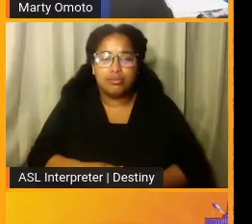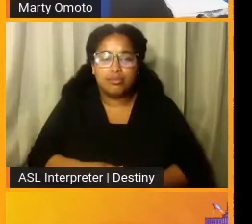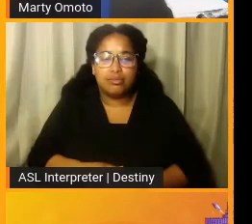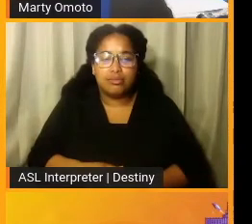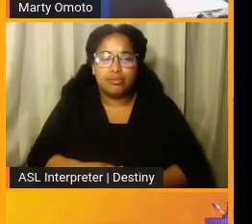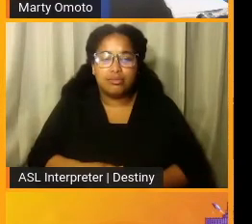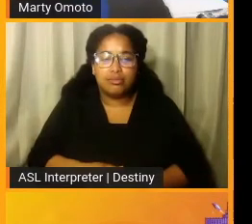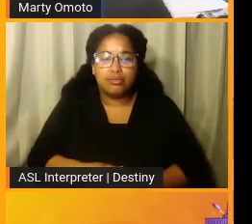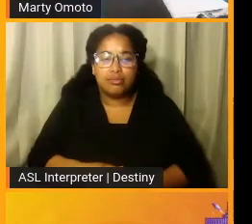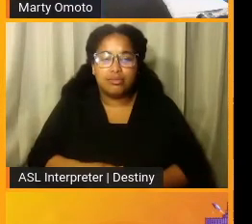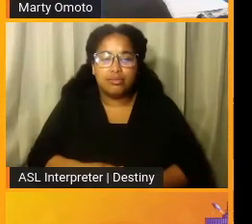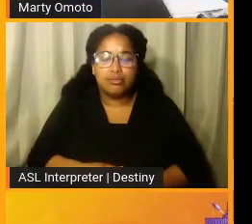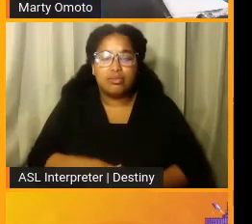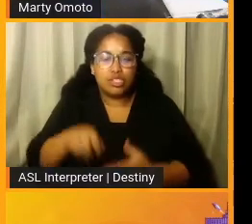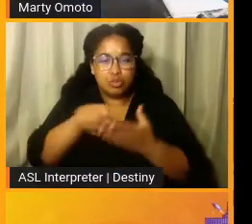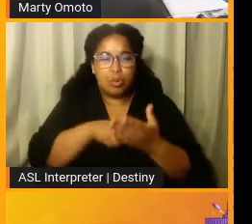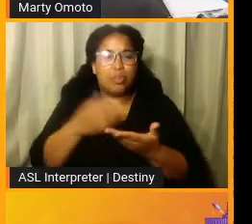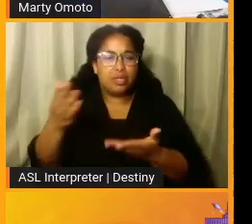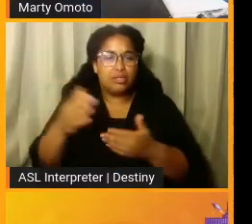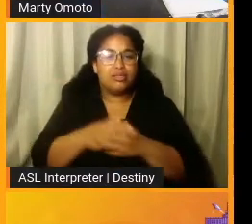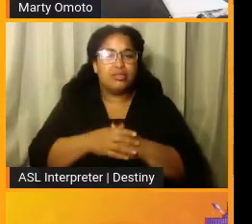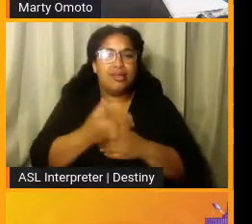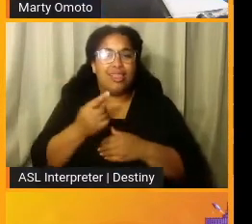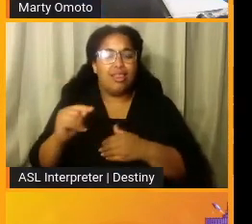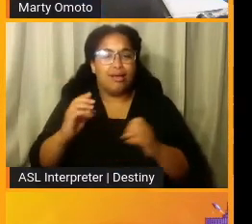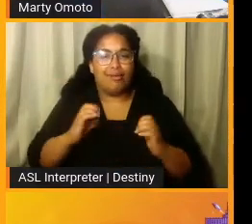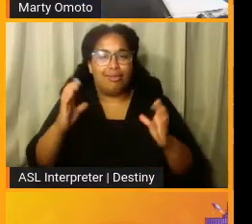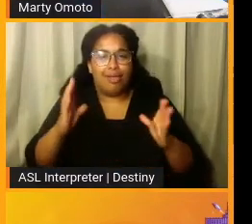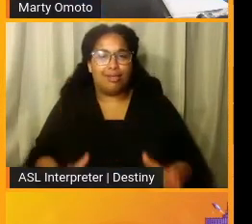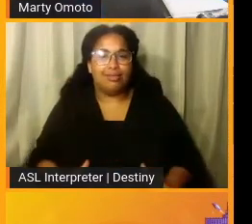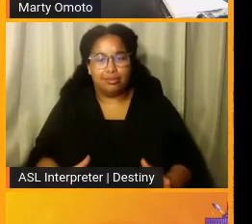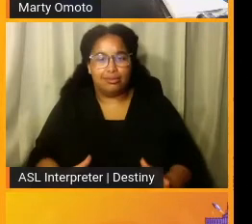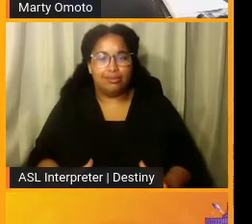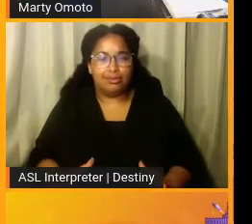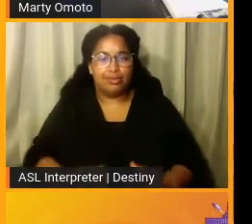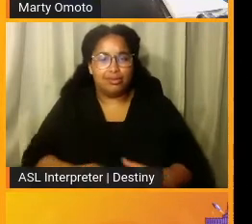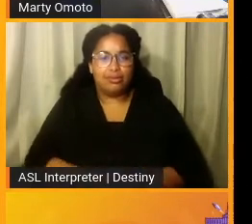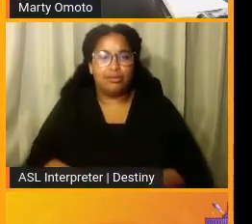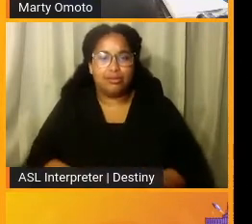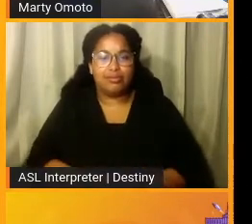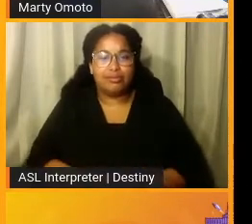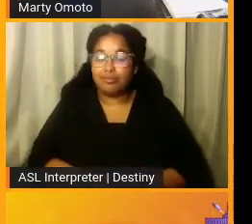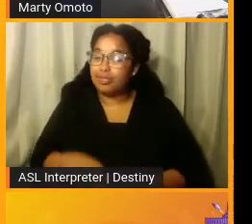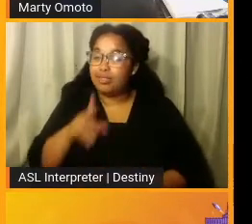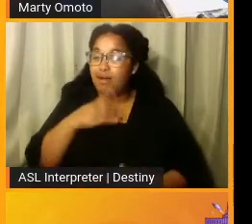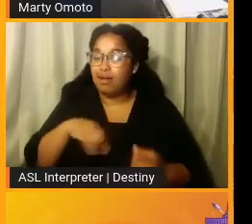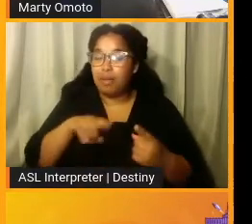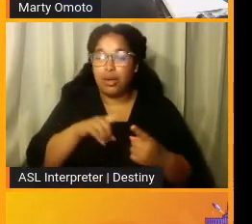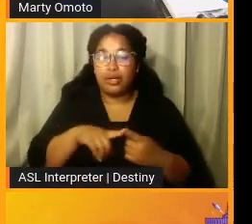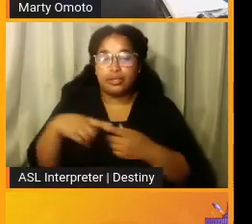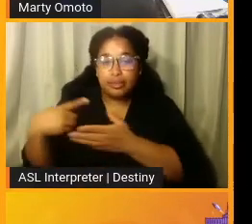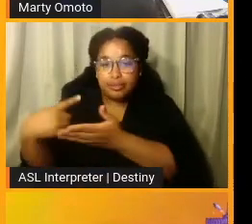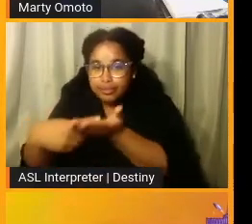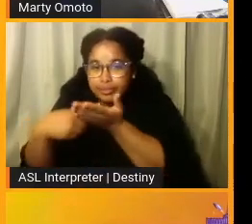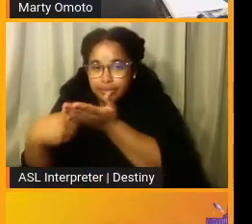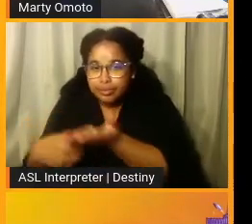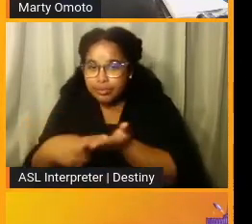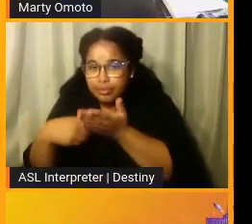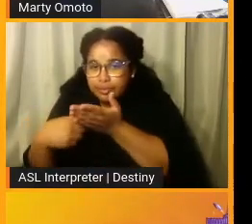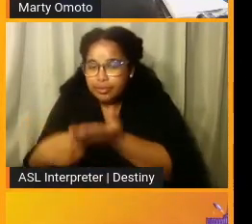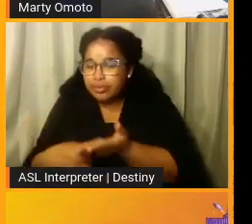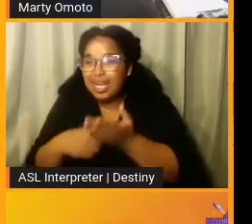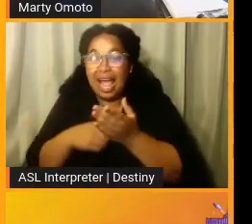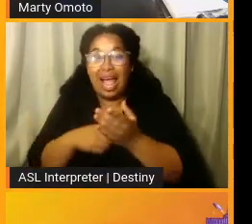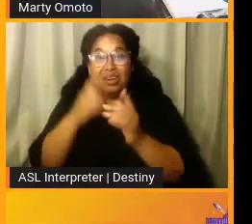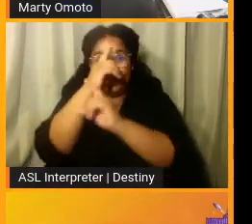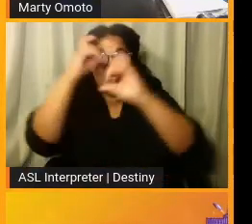And she wrote this, it's called the clients. They talk about us and confer squeezing our dreams